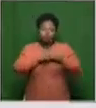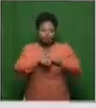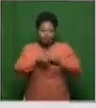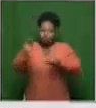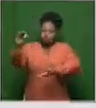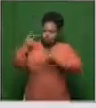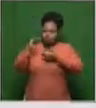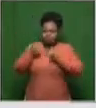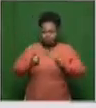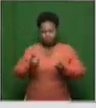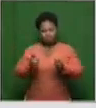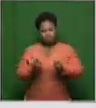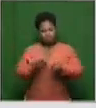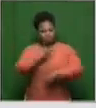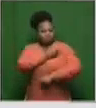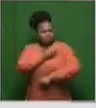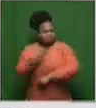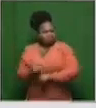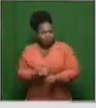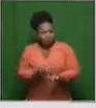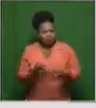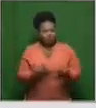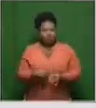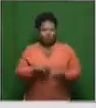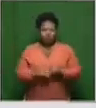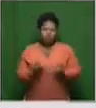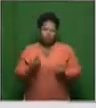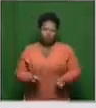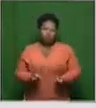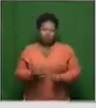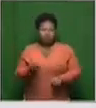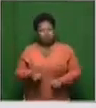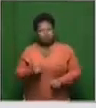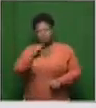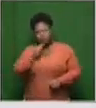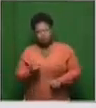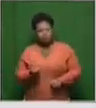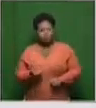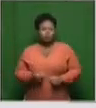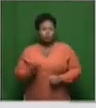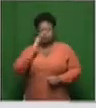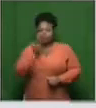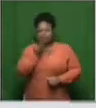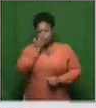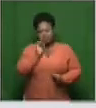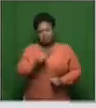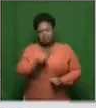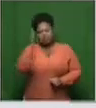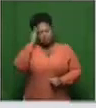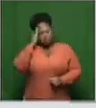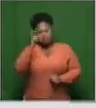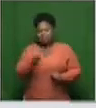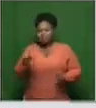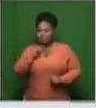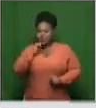with a vaccine and to try and do it in an unprecedentedly rapid way, it's because we recognize that